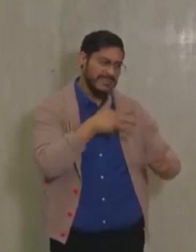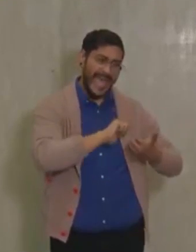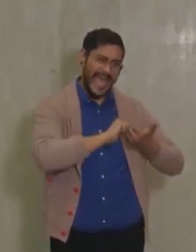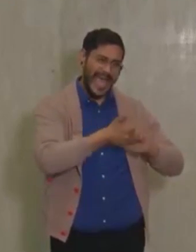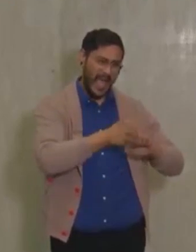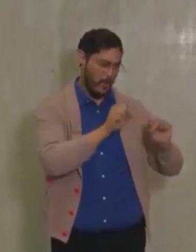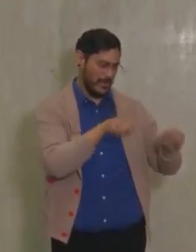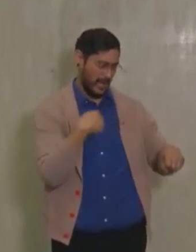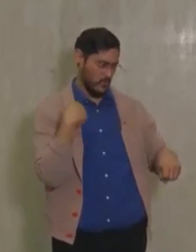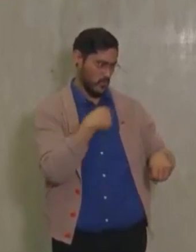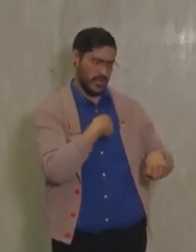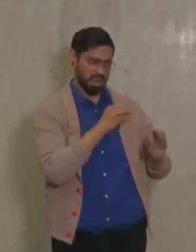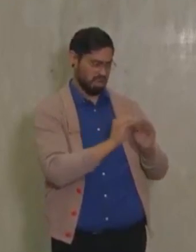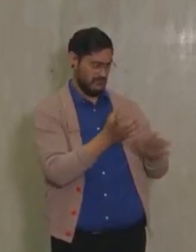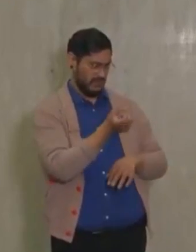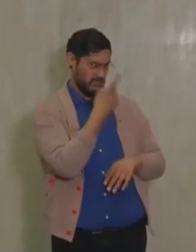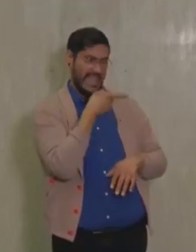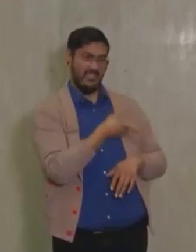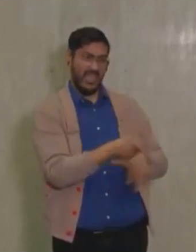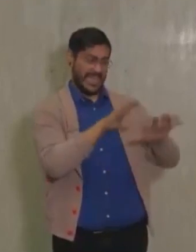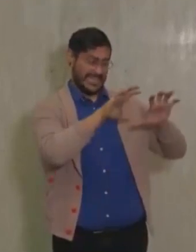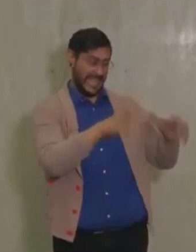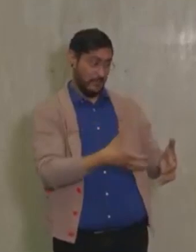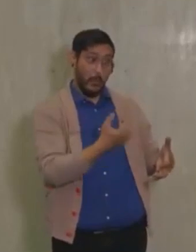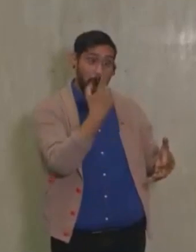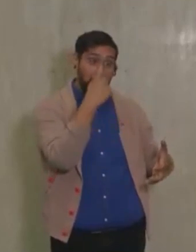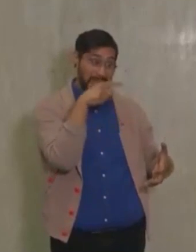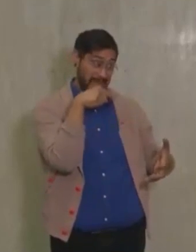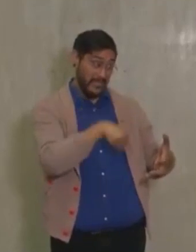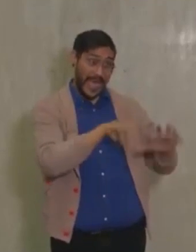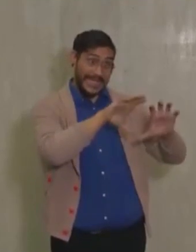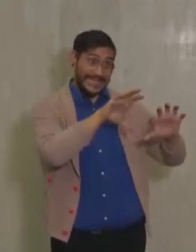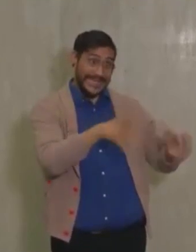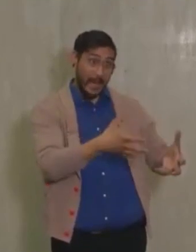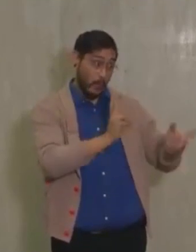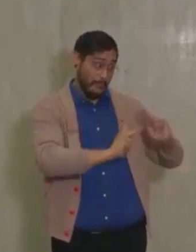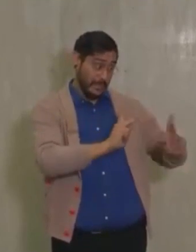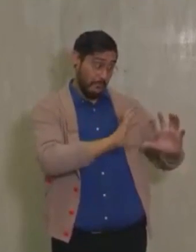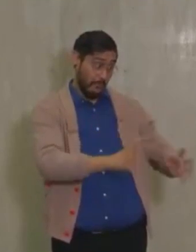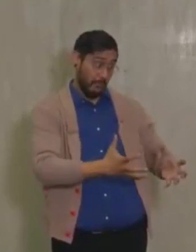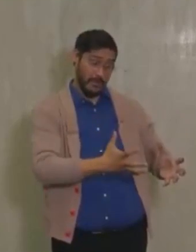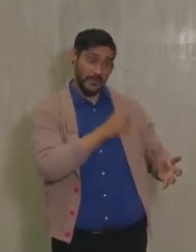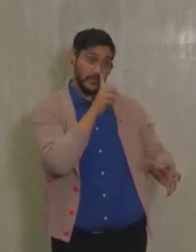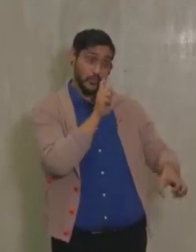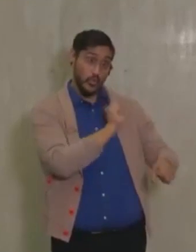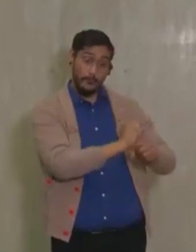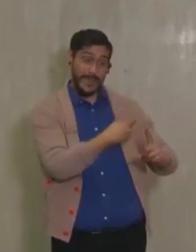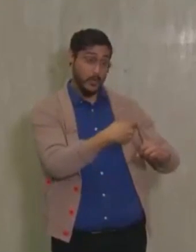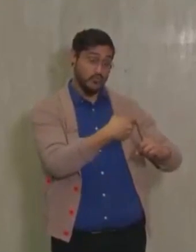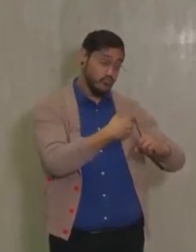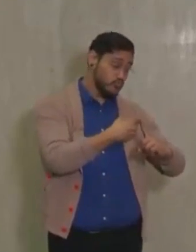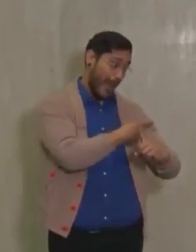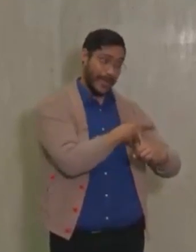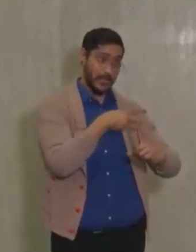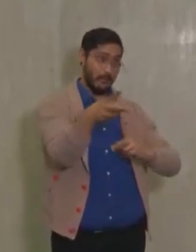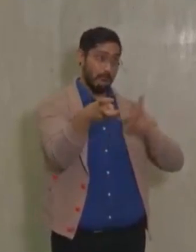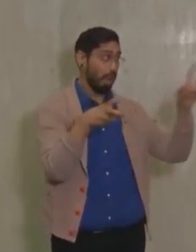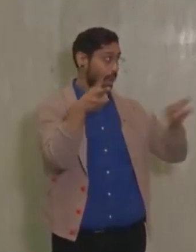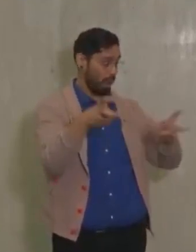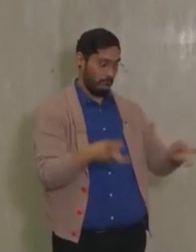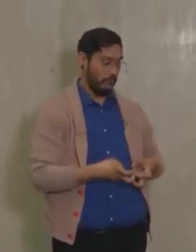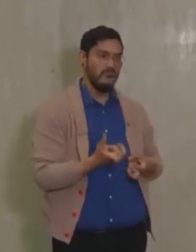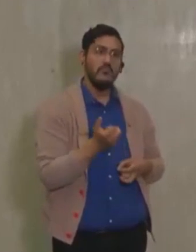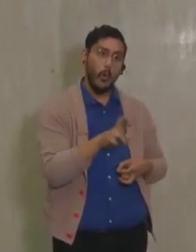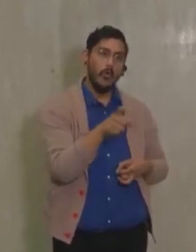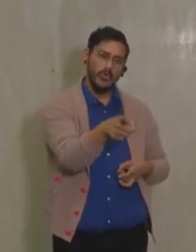sample, and is it true to say that this is a randomized sample, which I know is the gold standard for these type of community surveillance